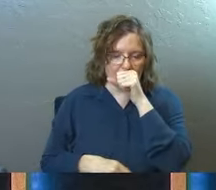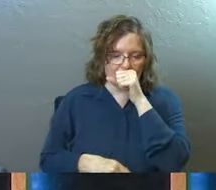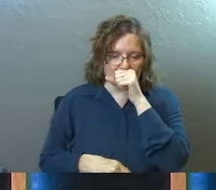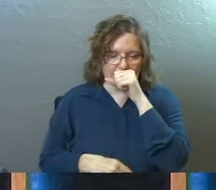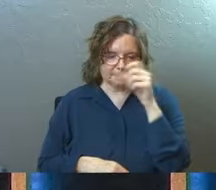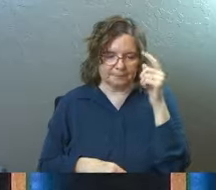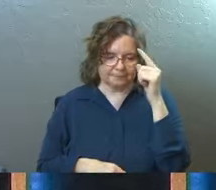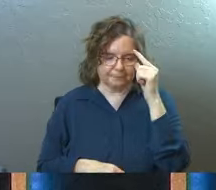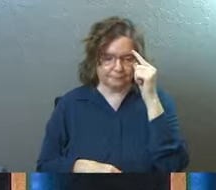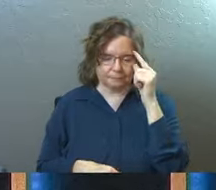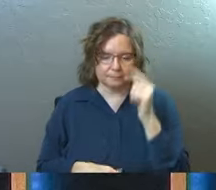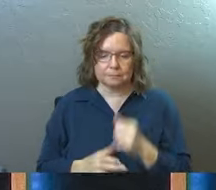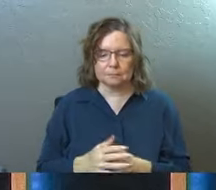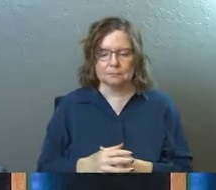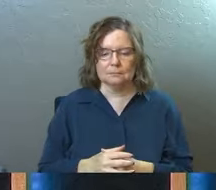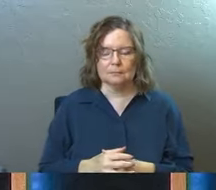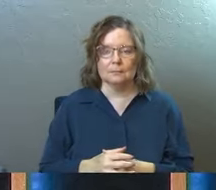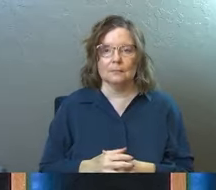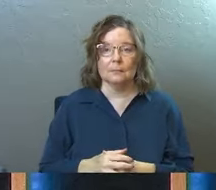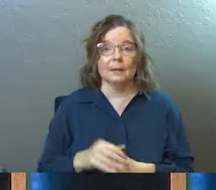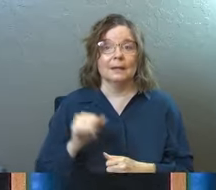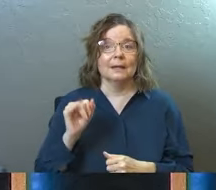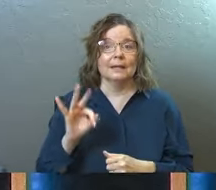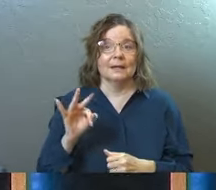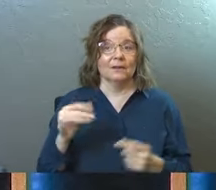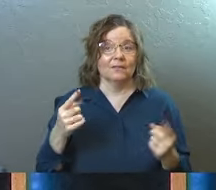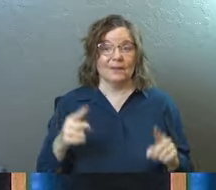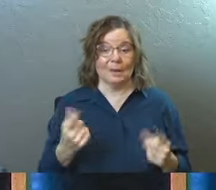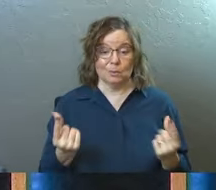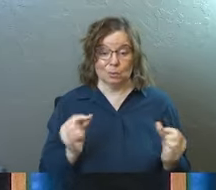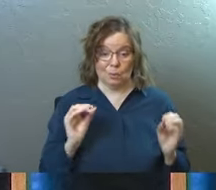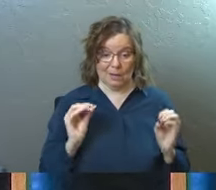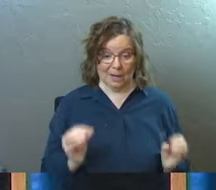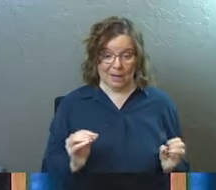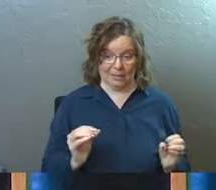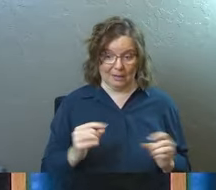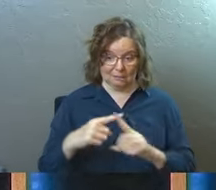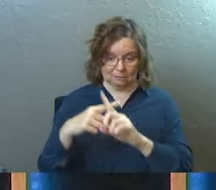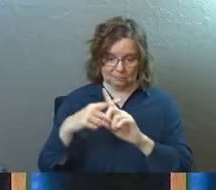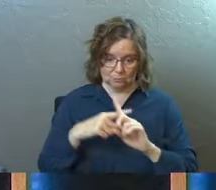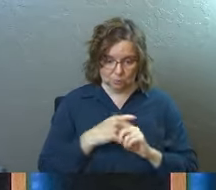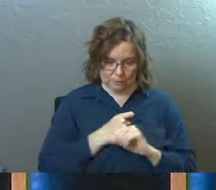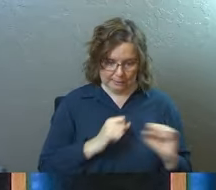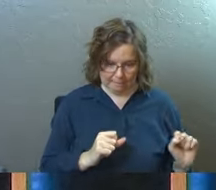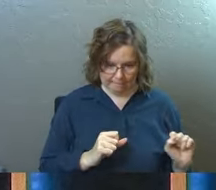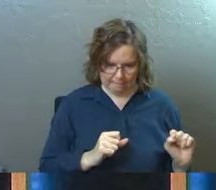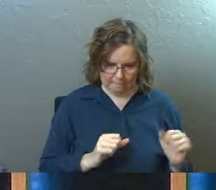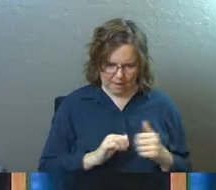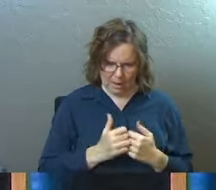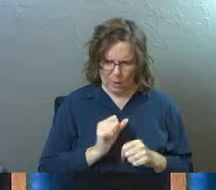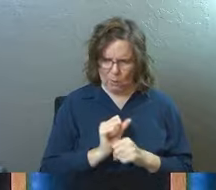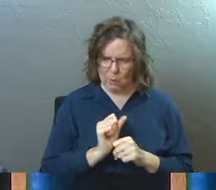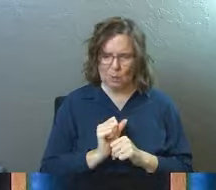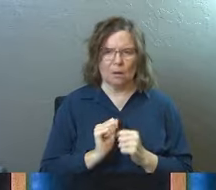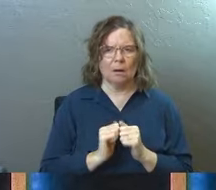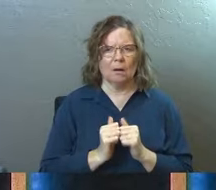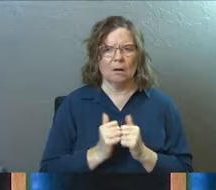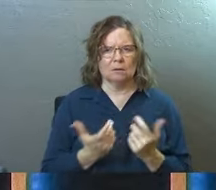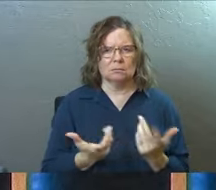If we don't do anything to get ourselves saved, how does that work?